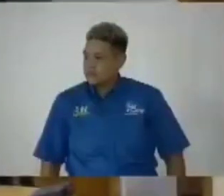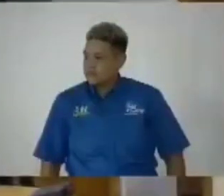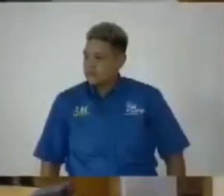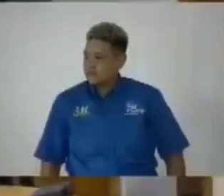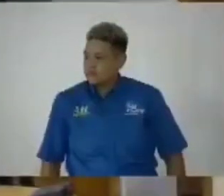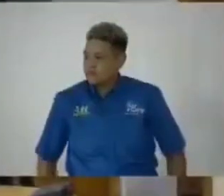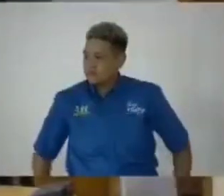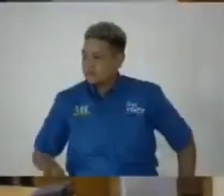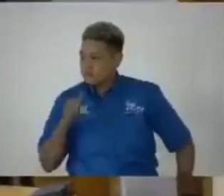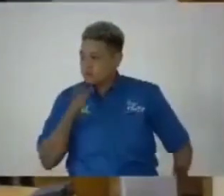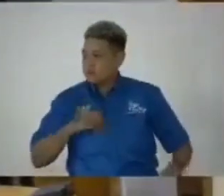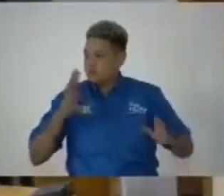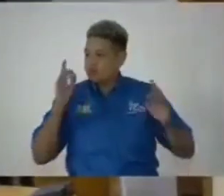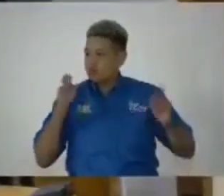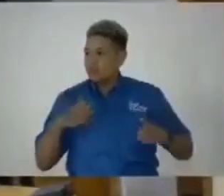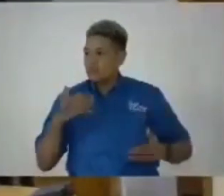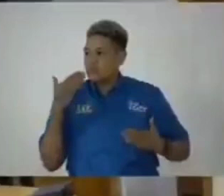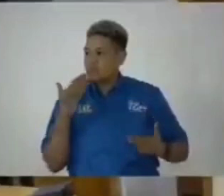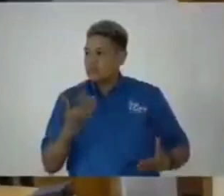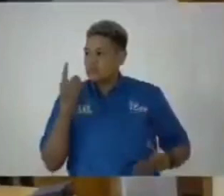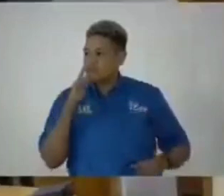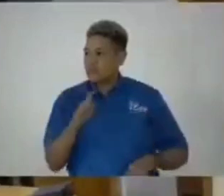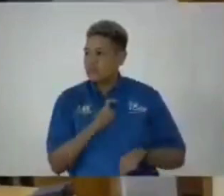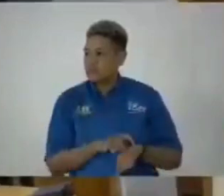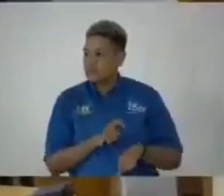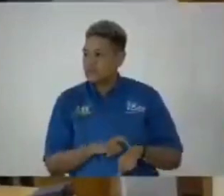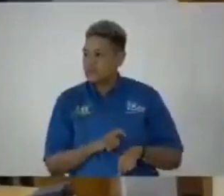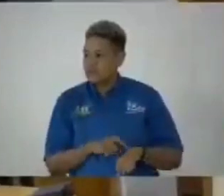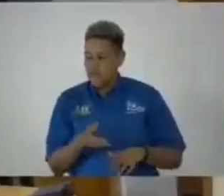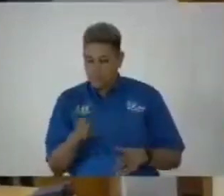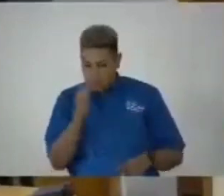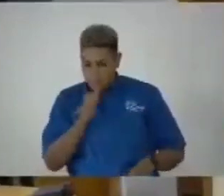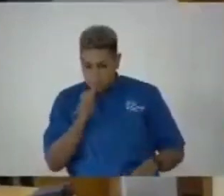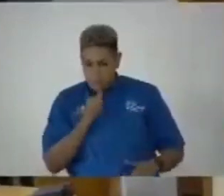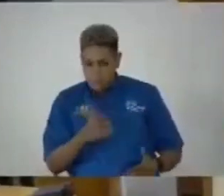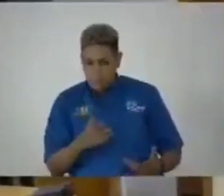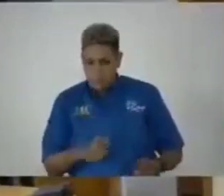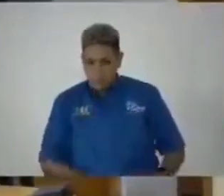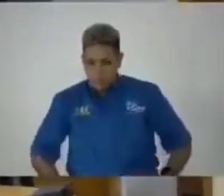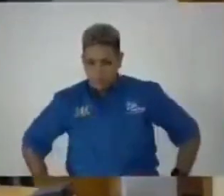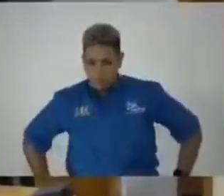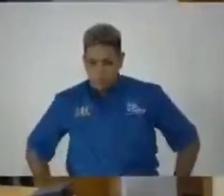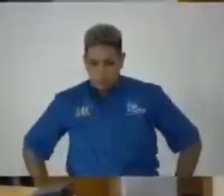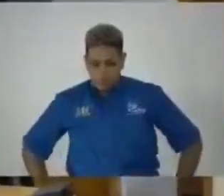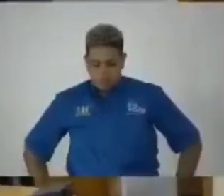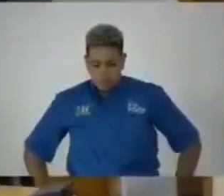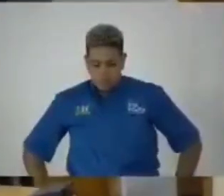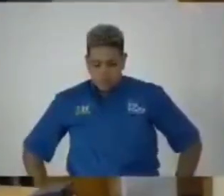madam speaker i thank you for the time and the indulgence thank you